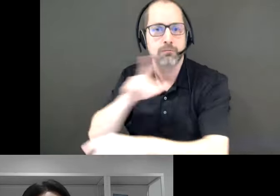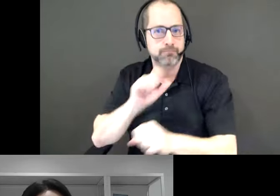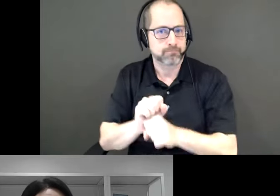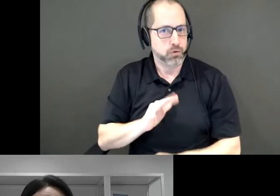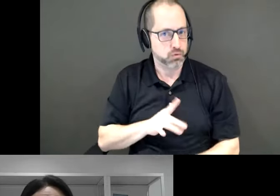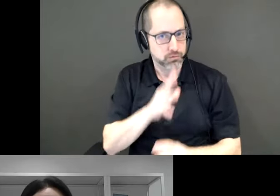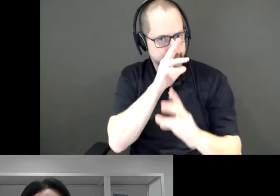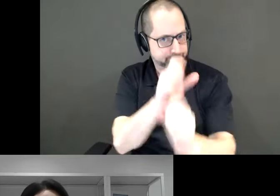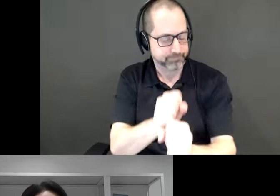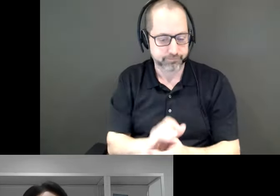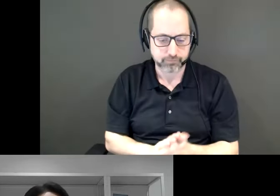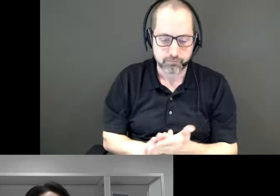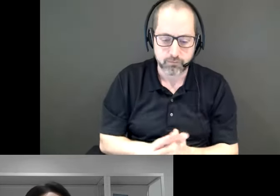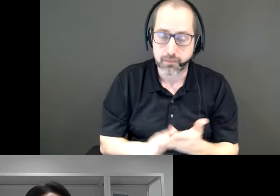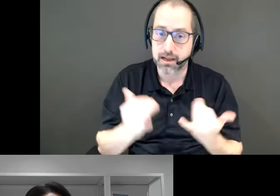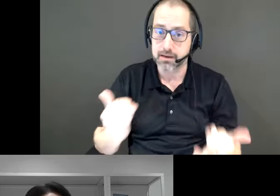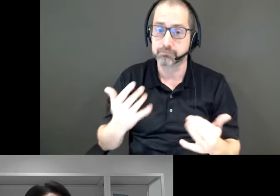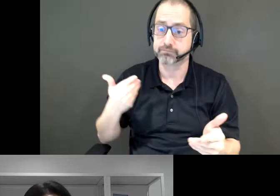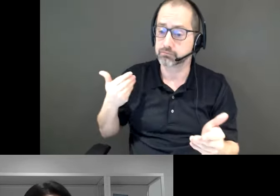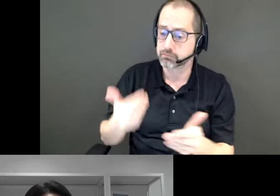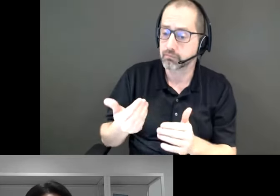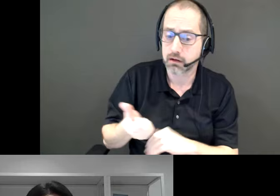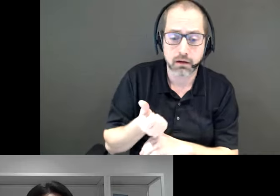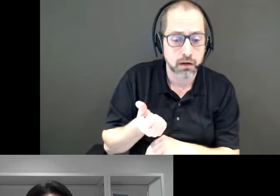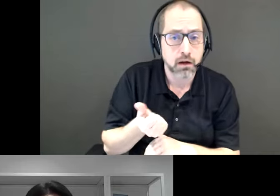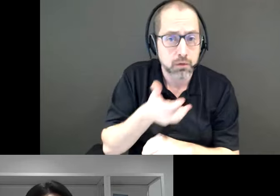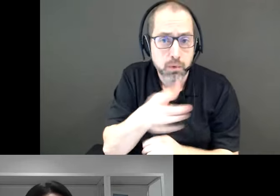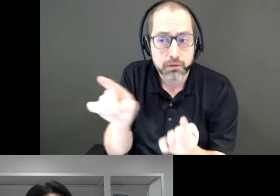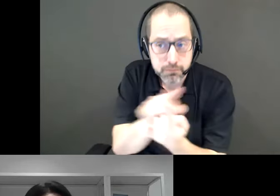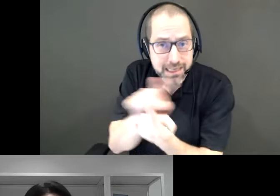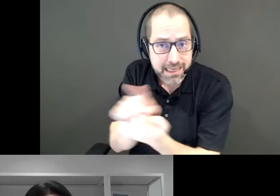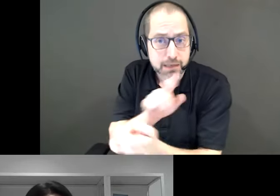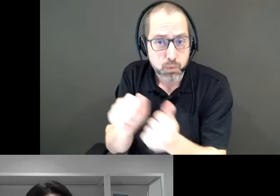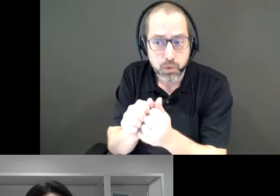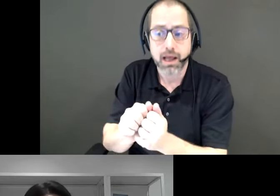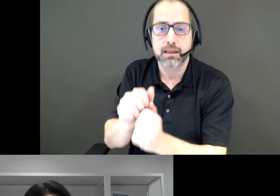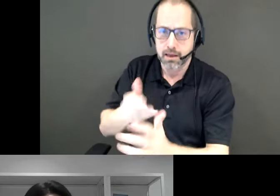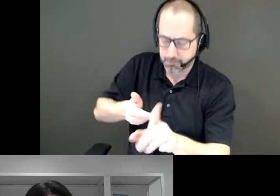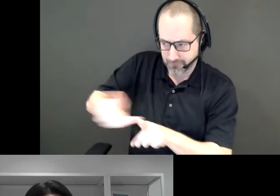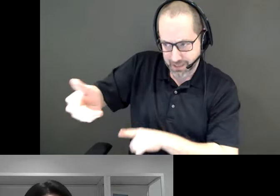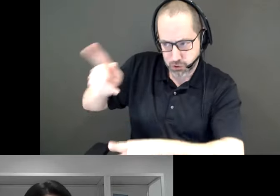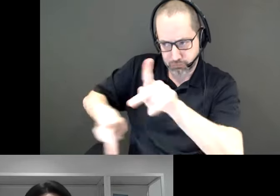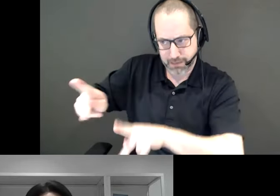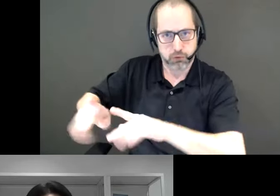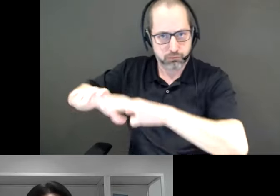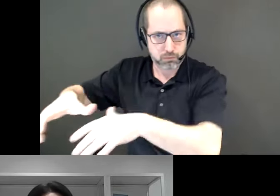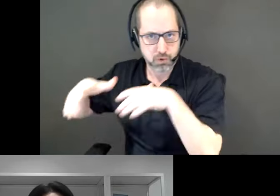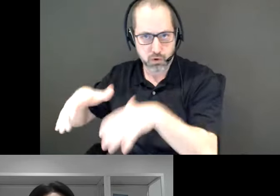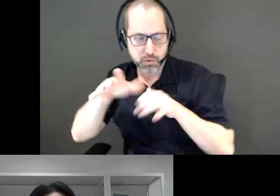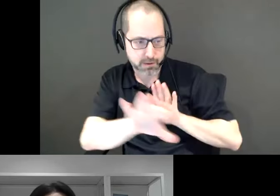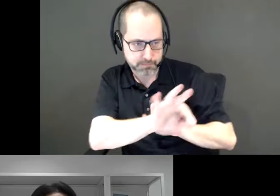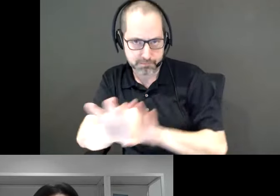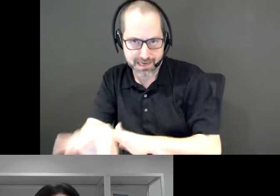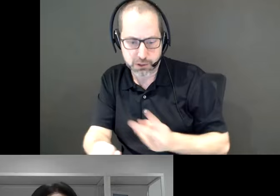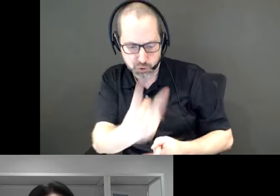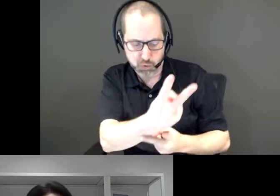In the coming days, we will be meeting with a professional jury who will be selecting two winning schemes, one for each intersection,